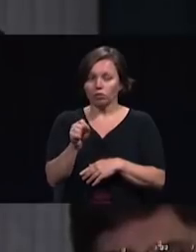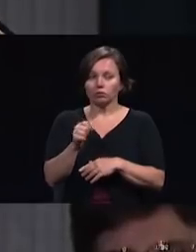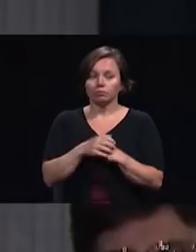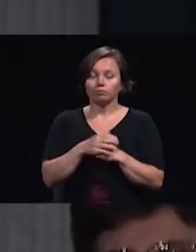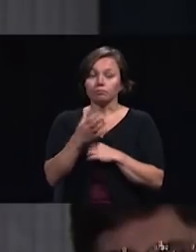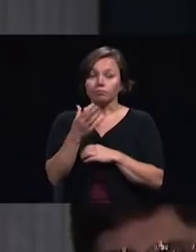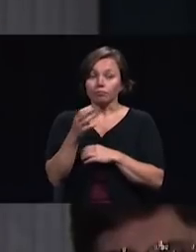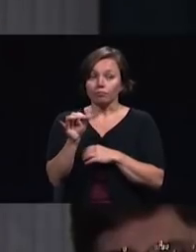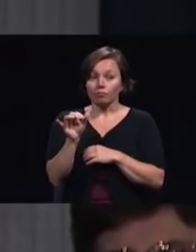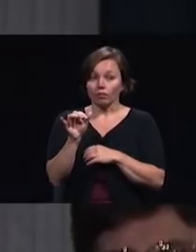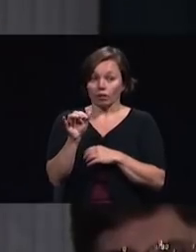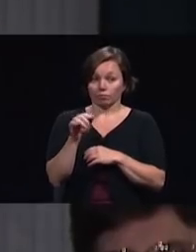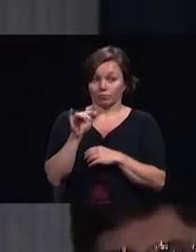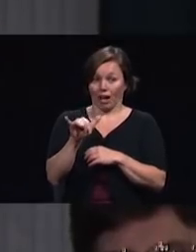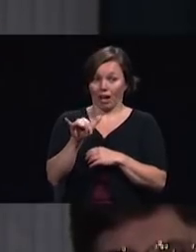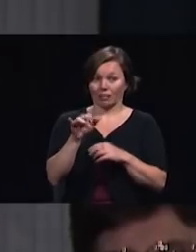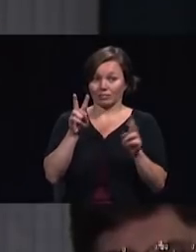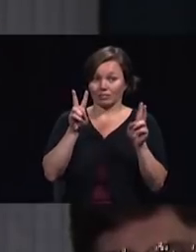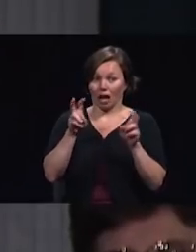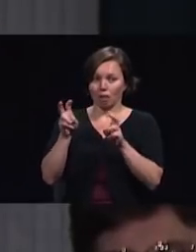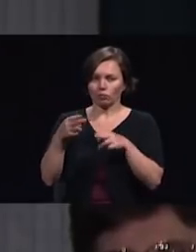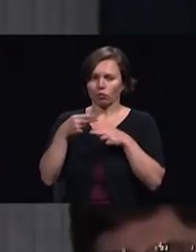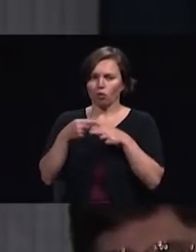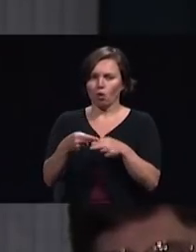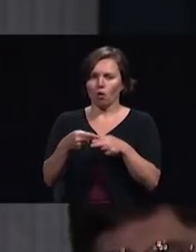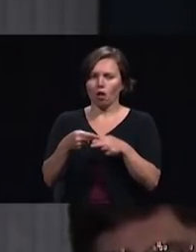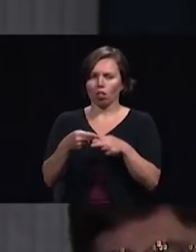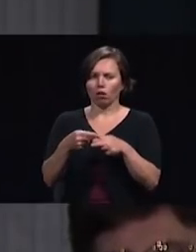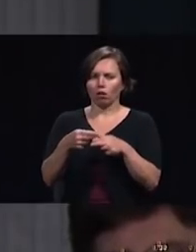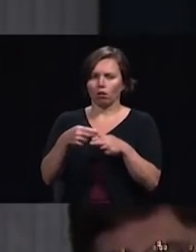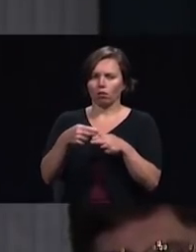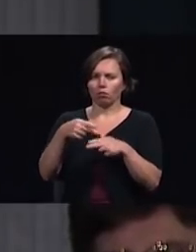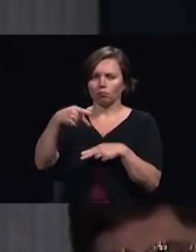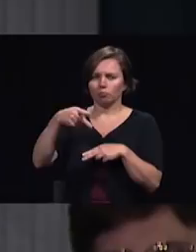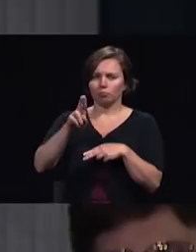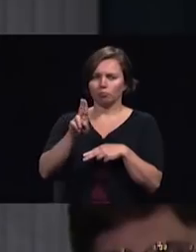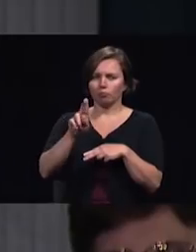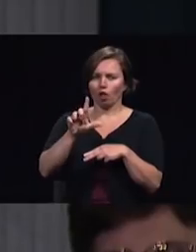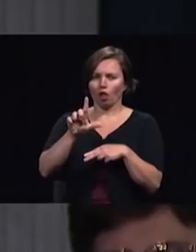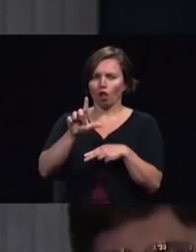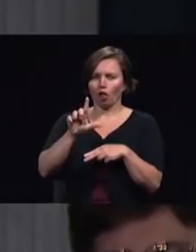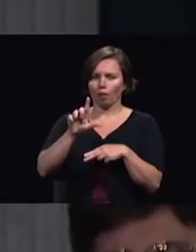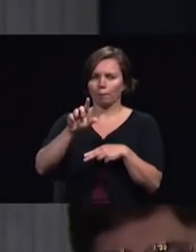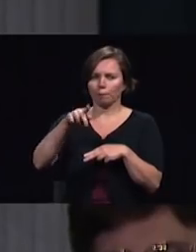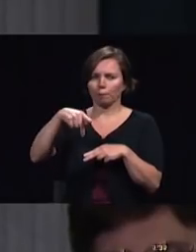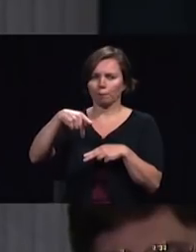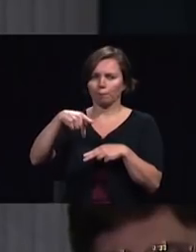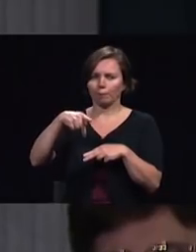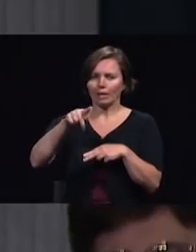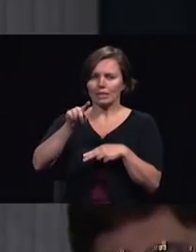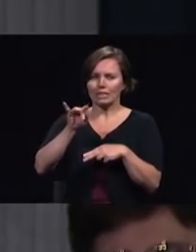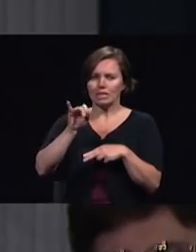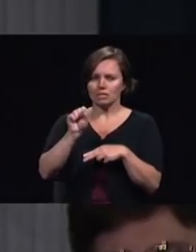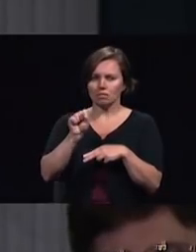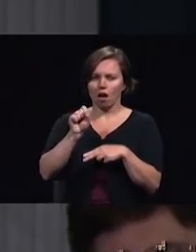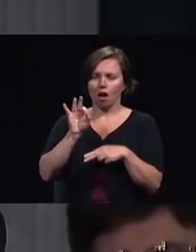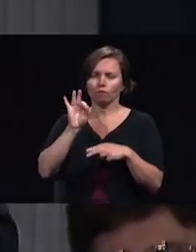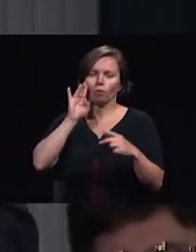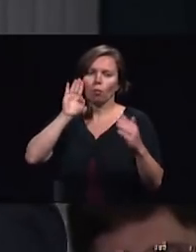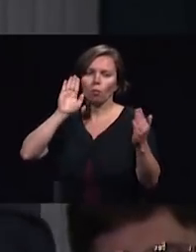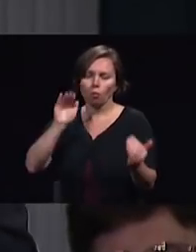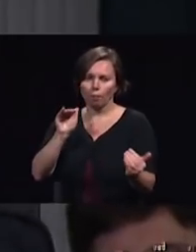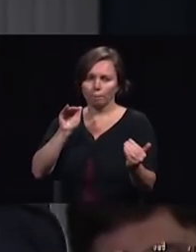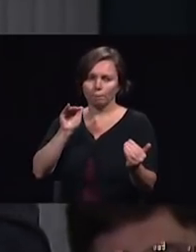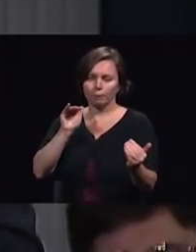we are presented pulpits of hope that's the concept we are trying to tell the world that everyone my